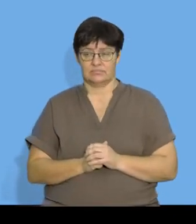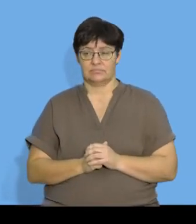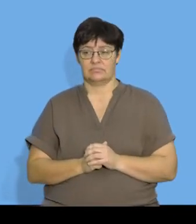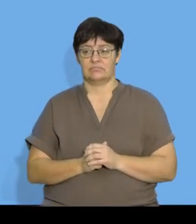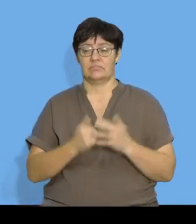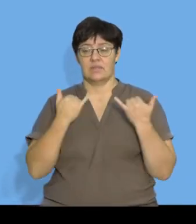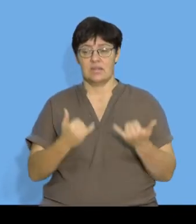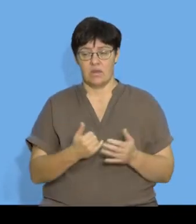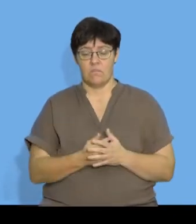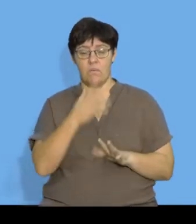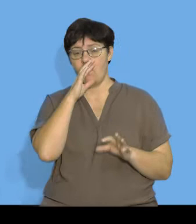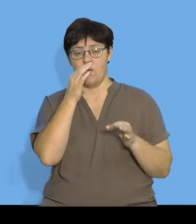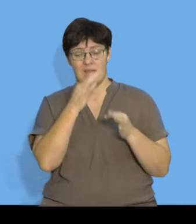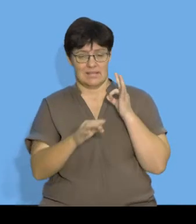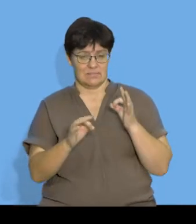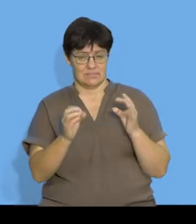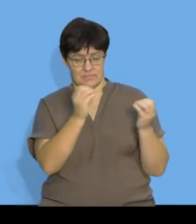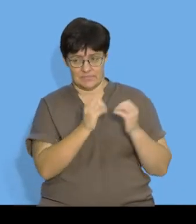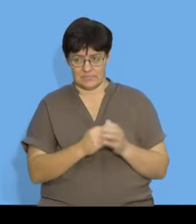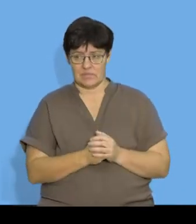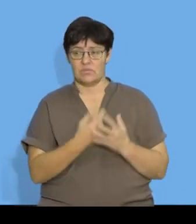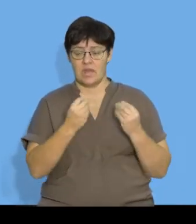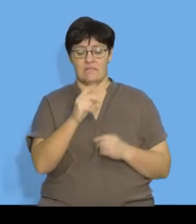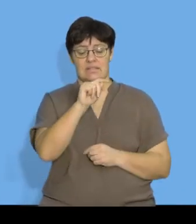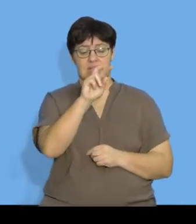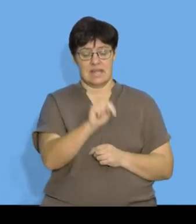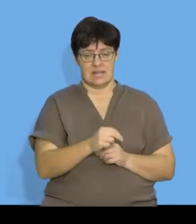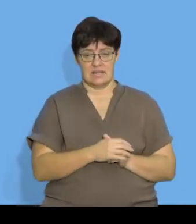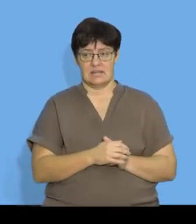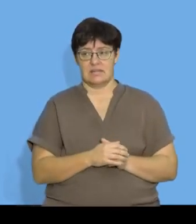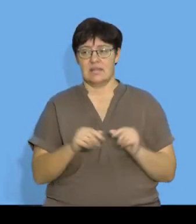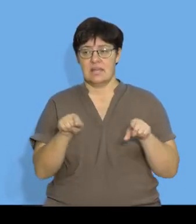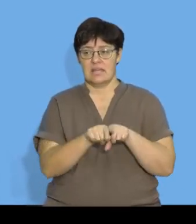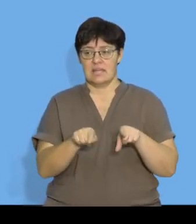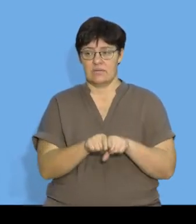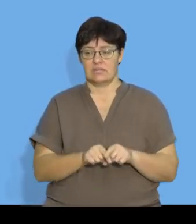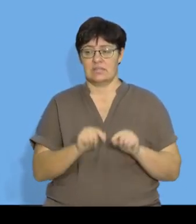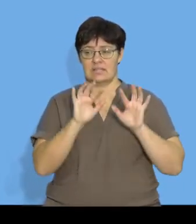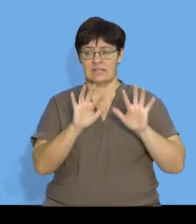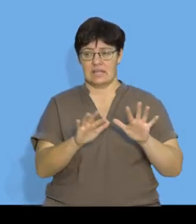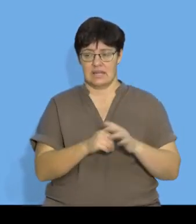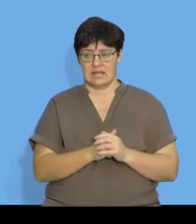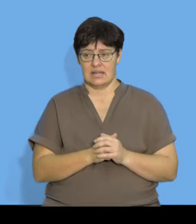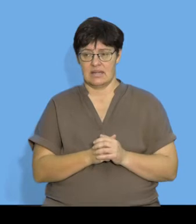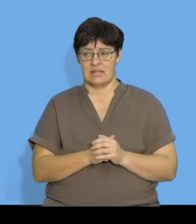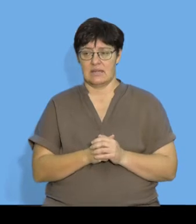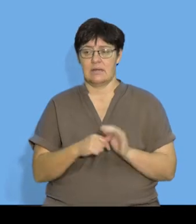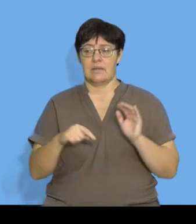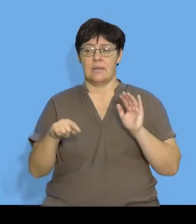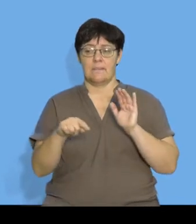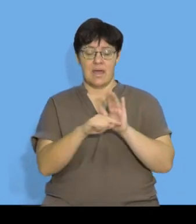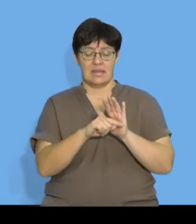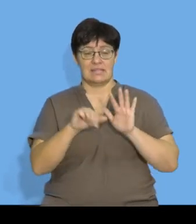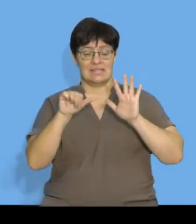I'm now going to simplify. So, I'm going to have TN is equal to 10 minus